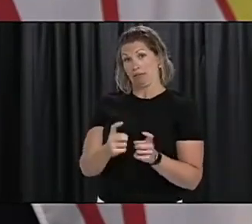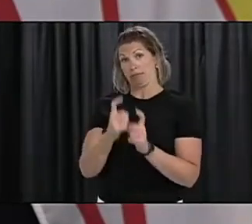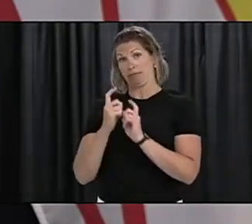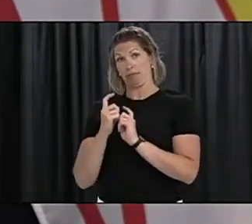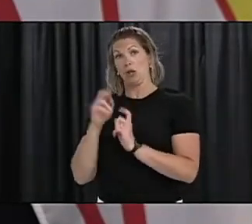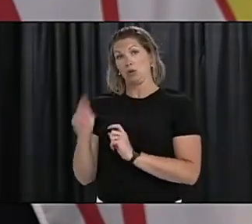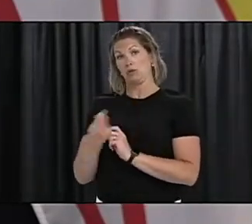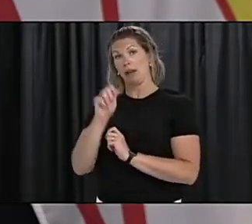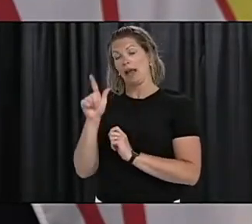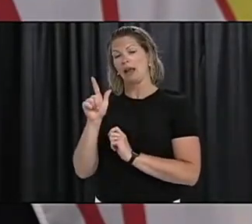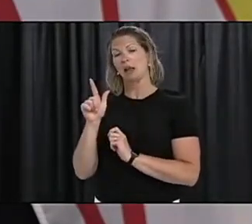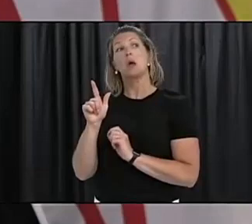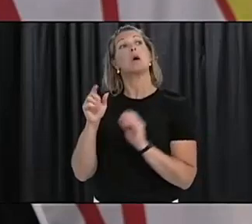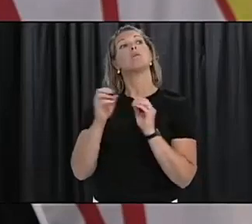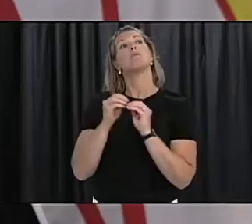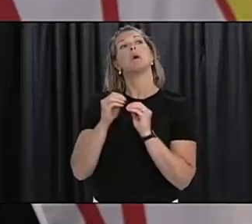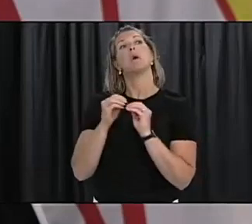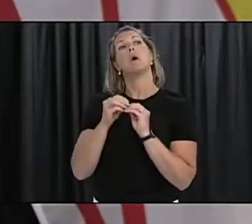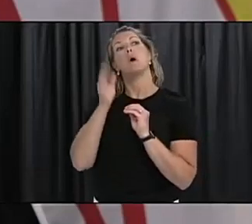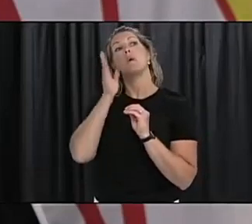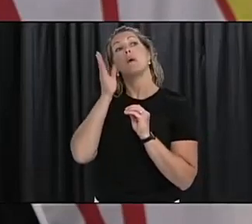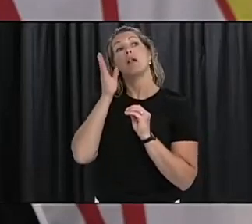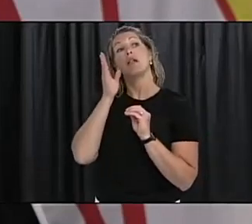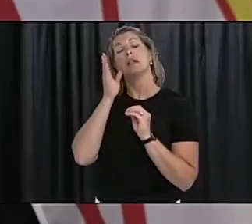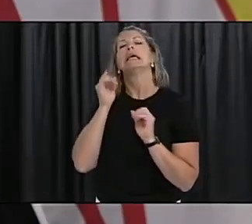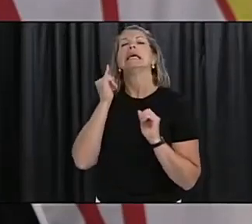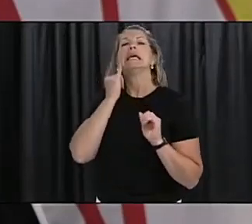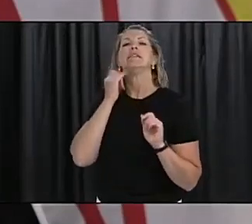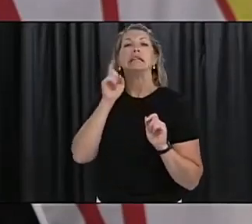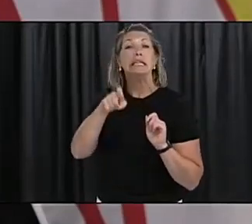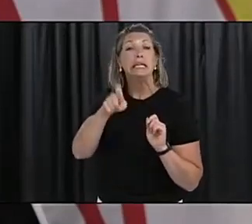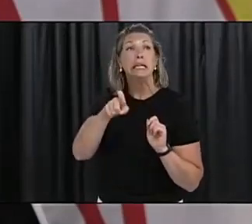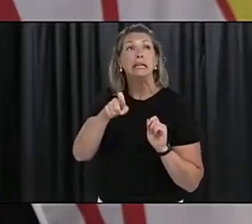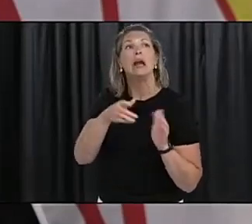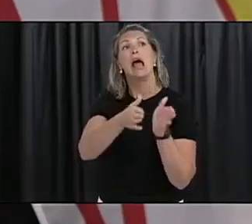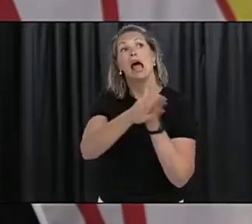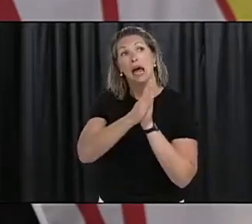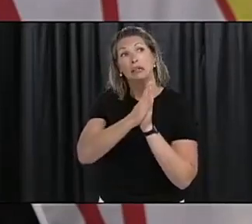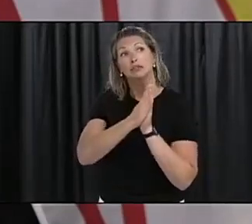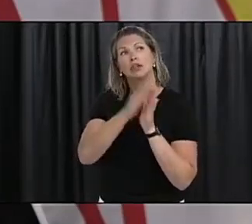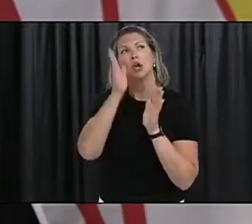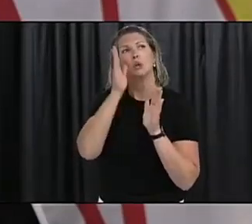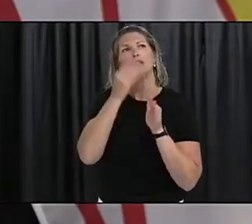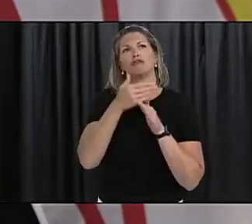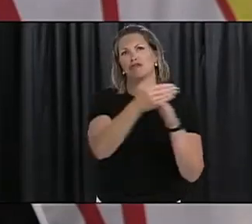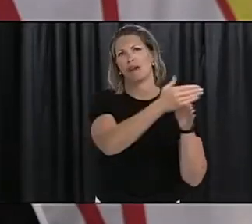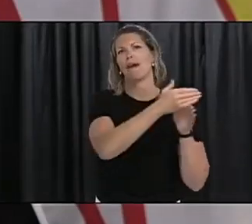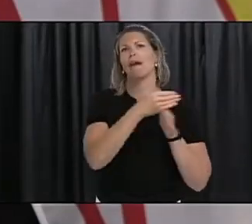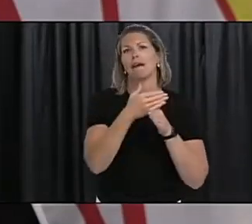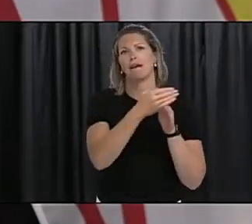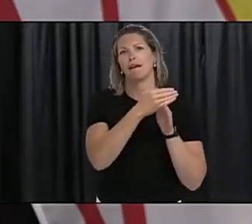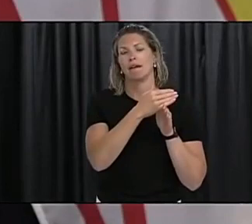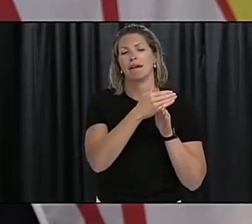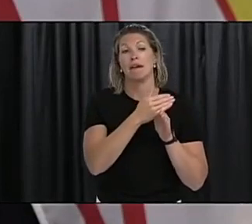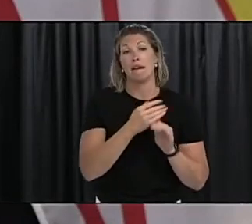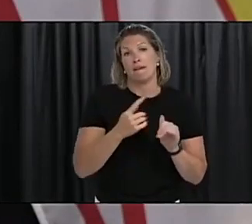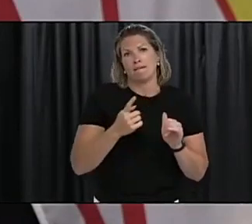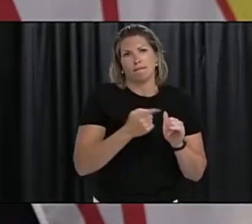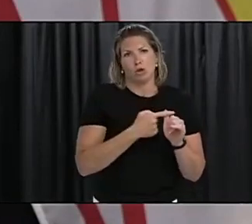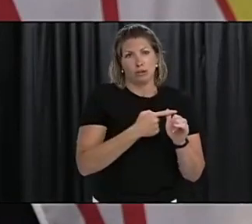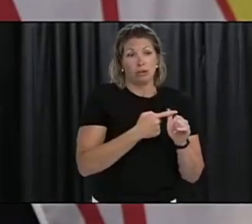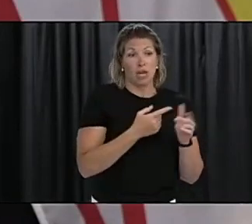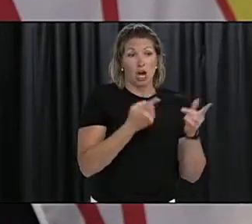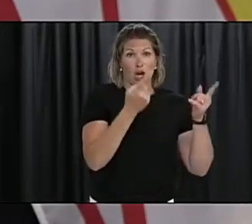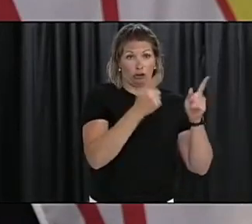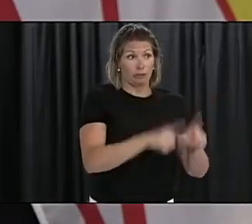that will be distributed on a needs- and a cost-shared arrangement. So before the details of the agreement are finalized,